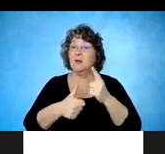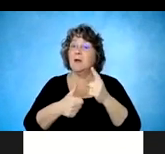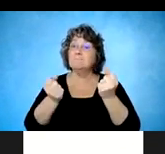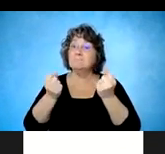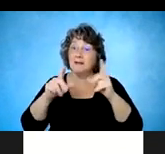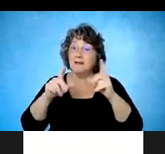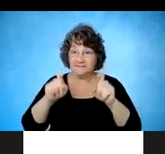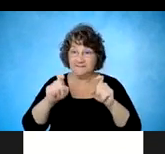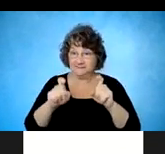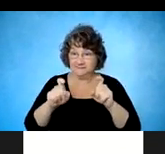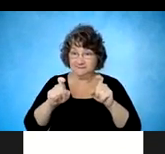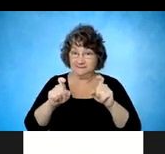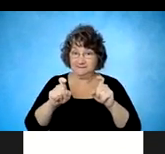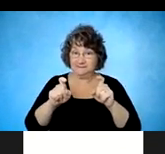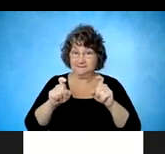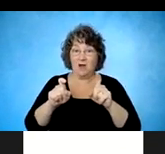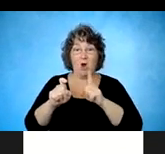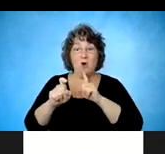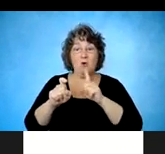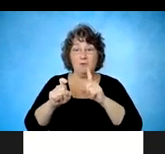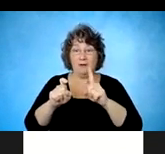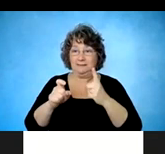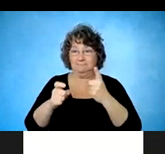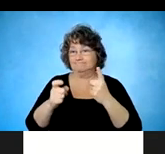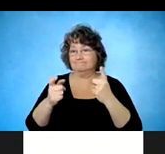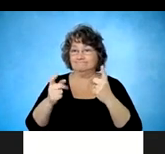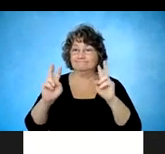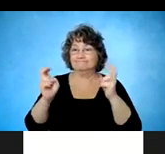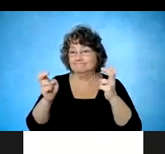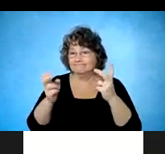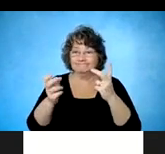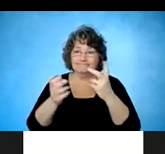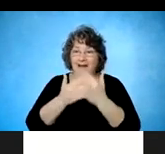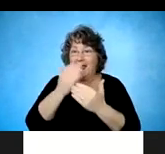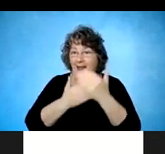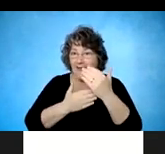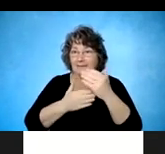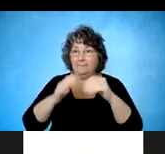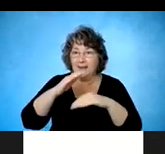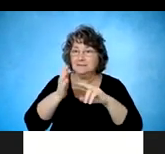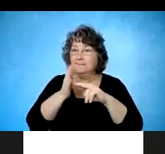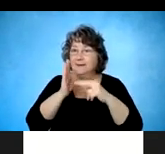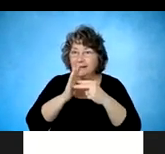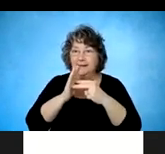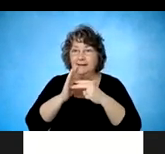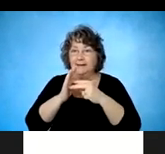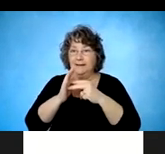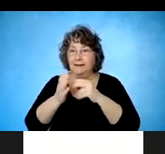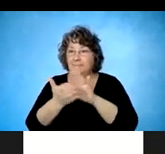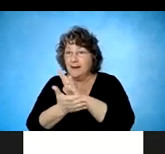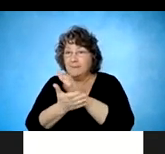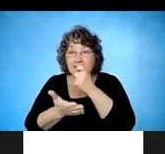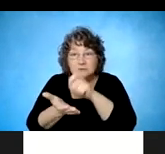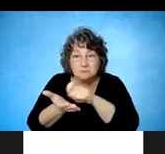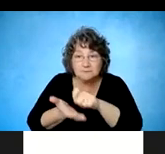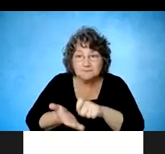hand-based or paper and pencil or computer-based where they have to use a mouse. But